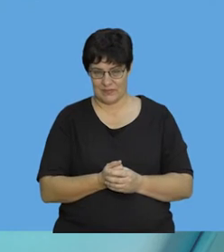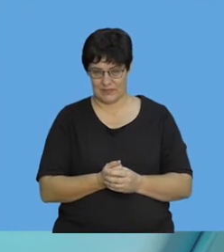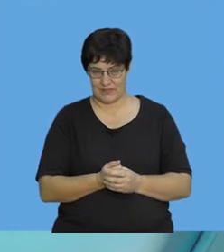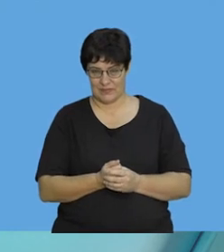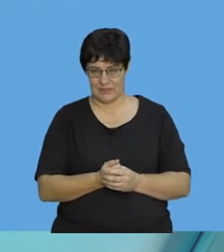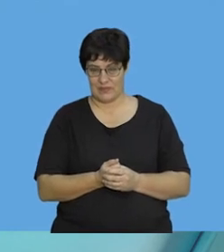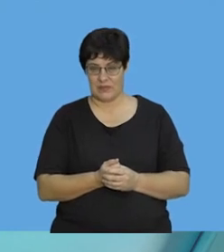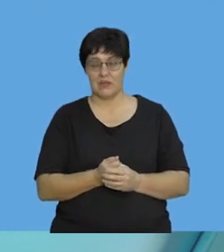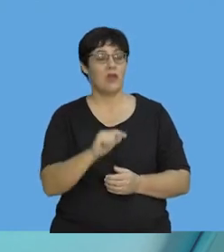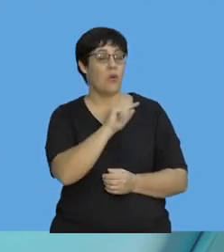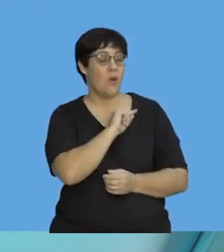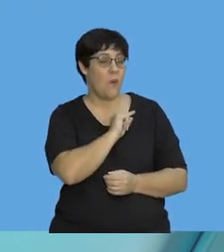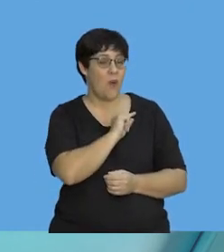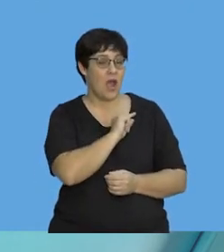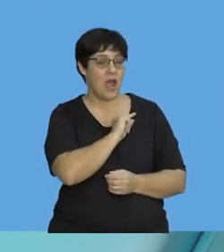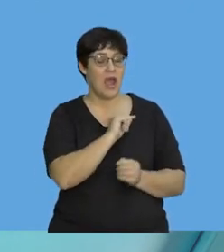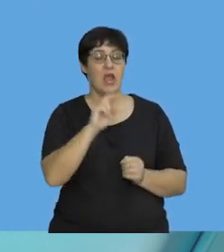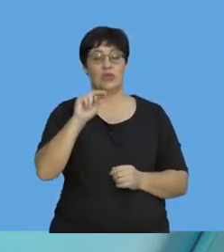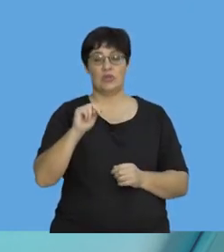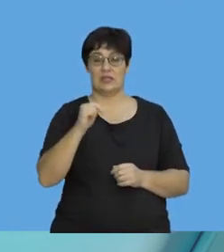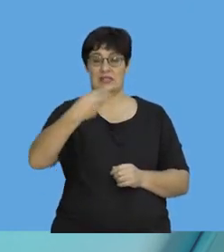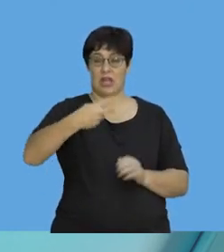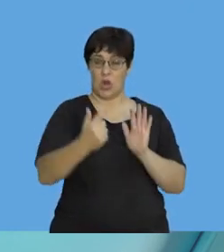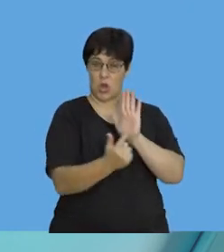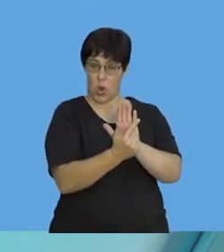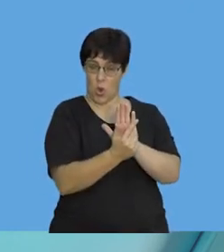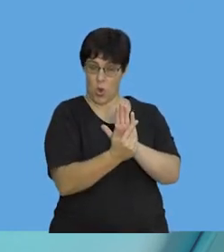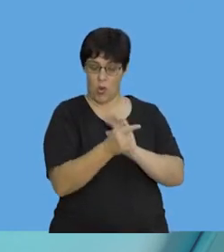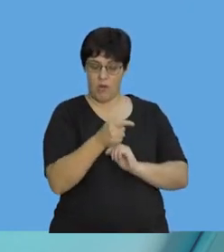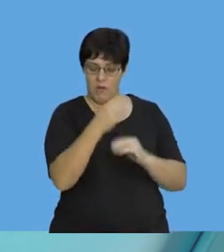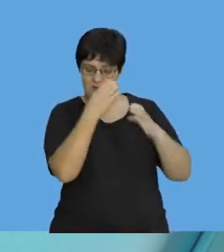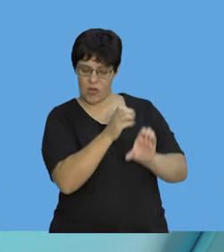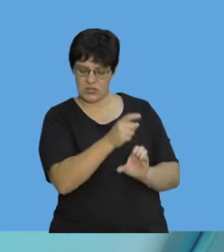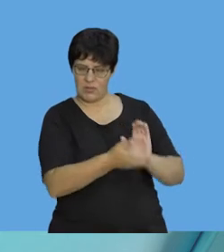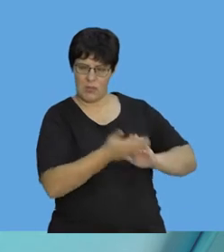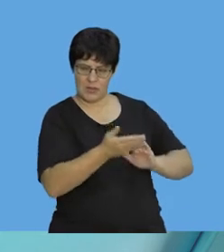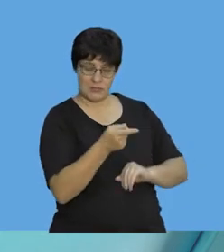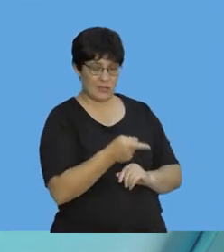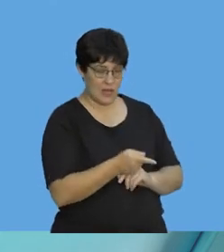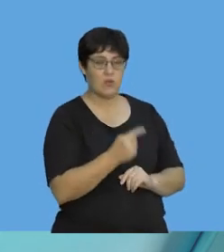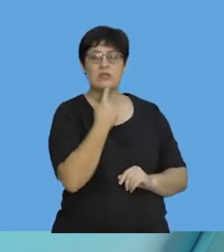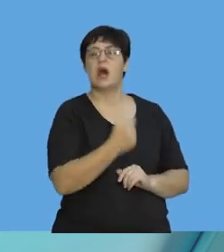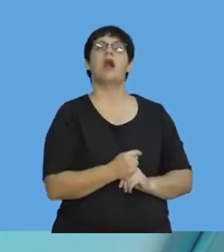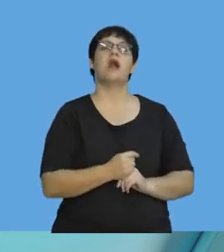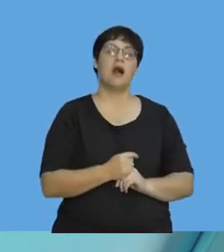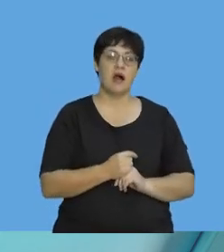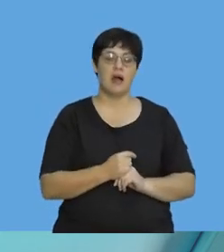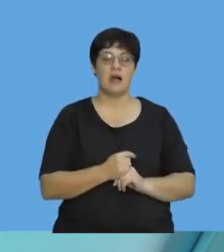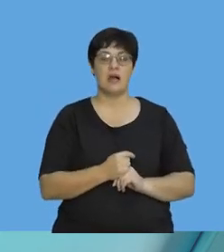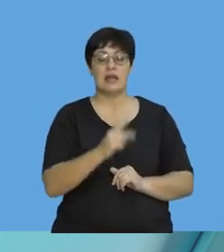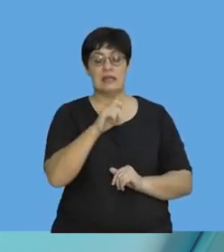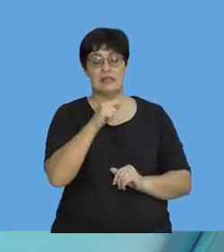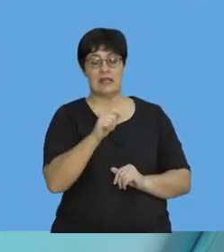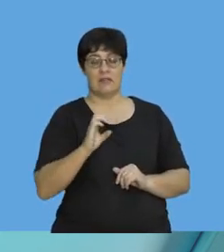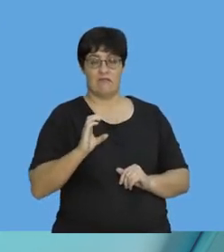now is why when we did Newton's second law in terms of momentum, I emphasize, and this is really important, that we said that